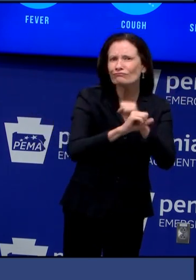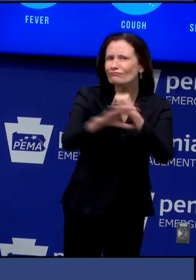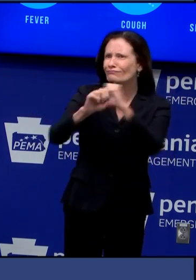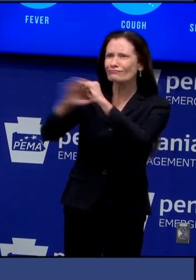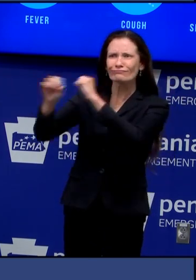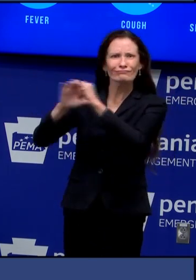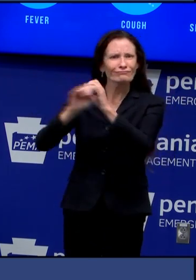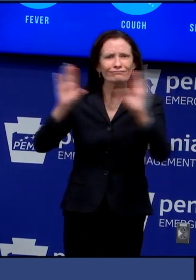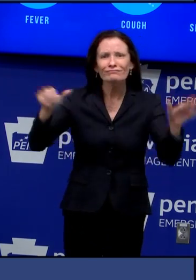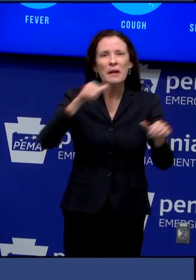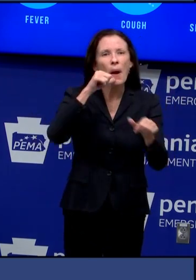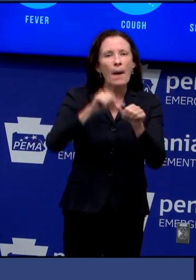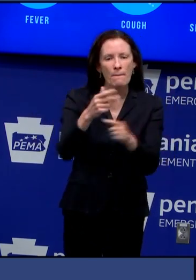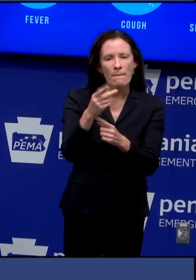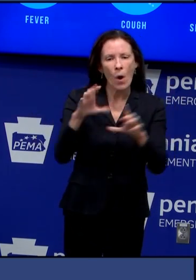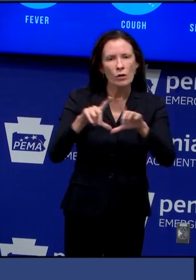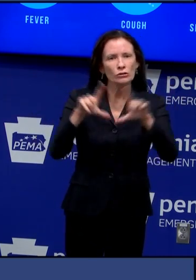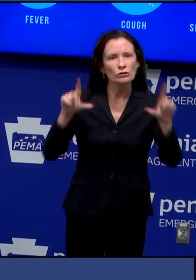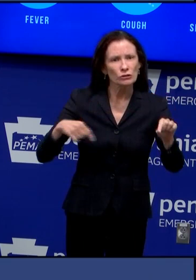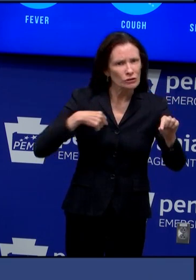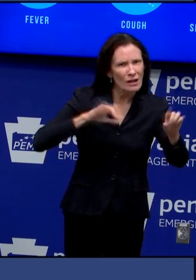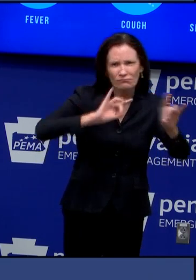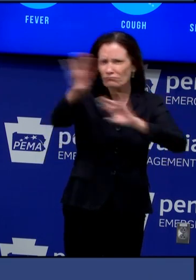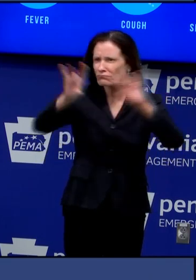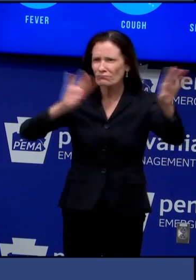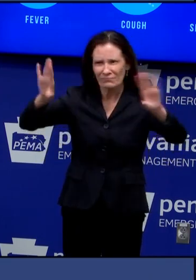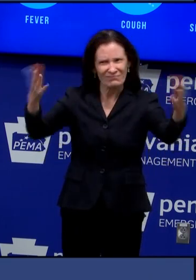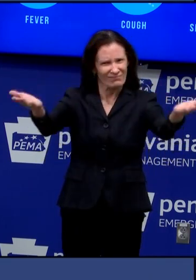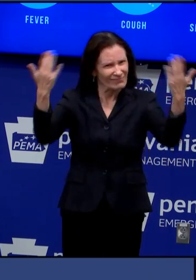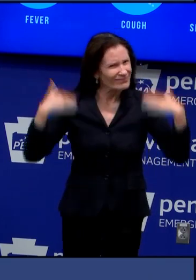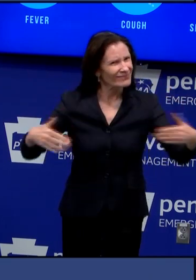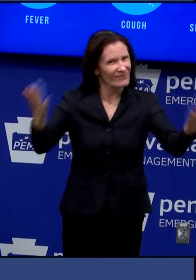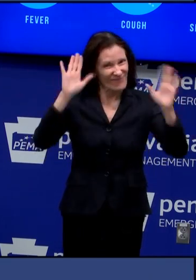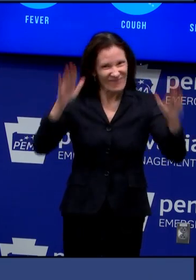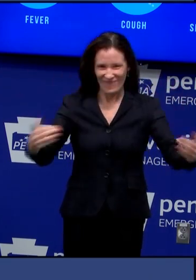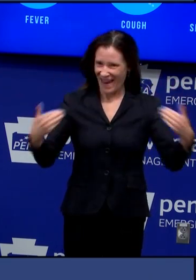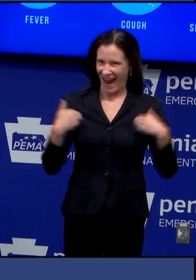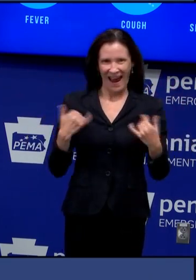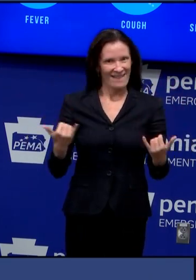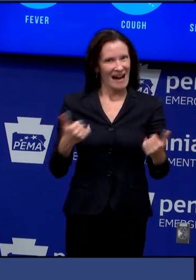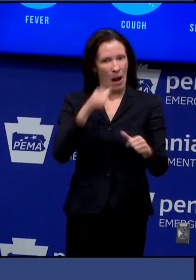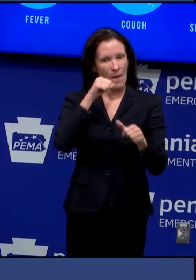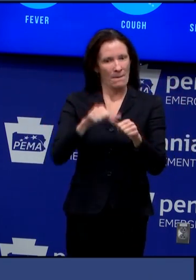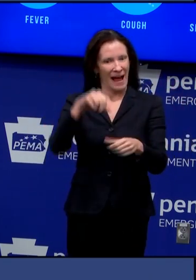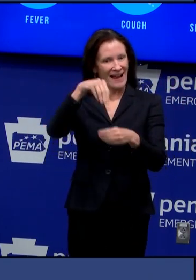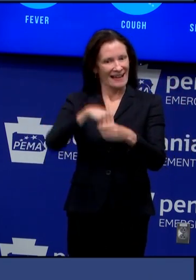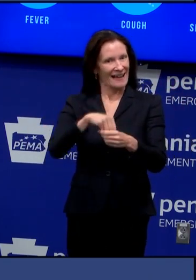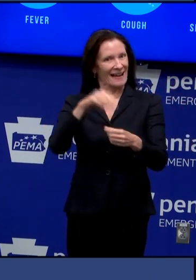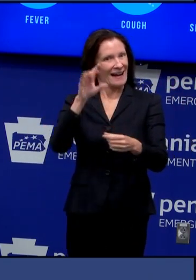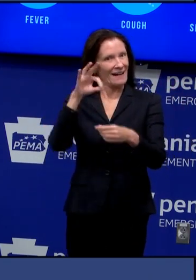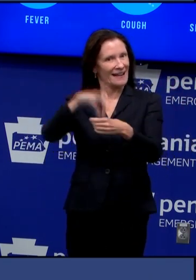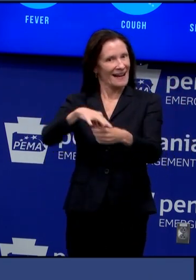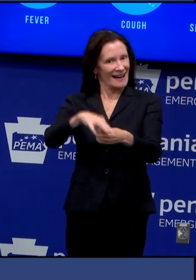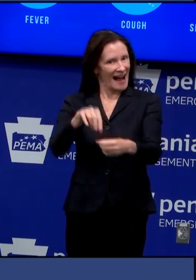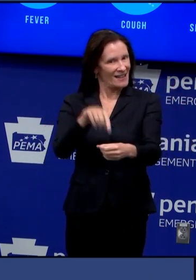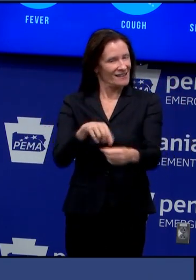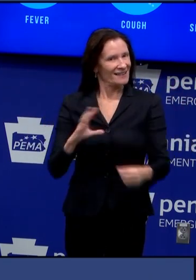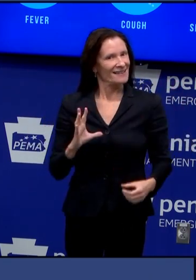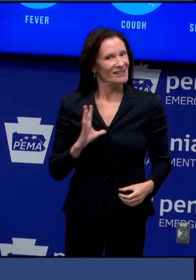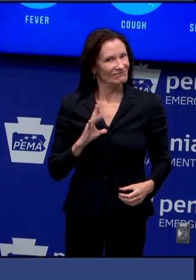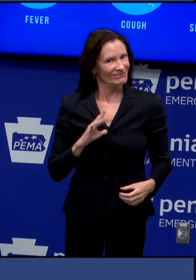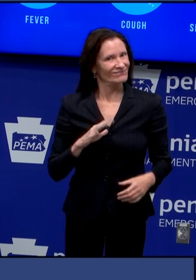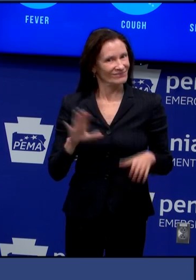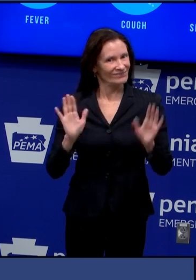from the safety of their own home then send in their ballot through the mail it just has to be returned by 8 p.m.